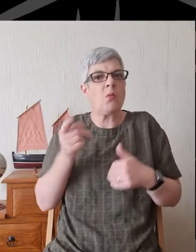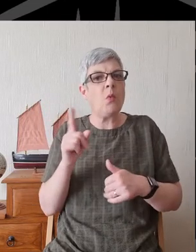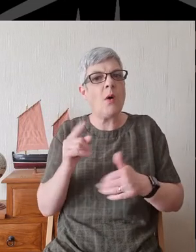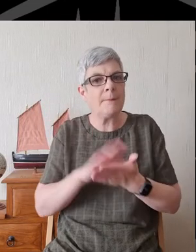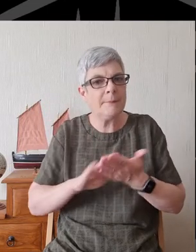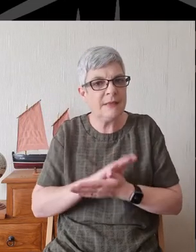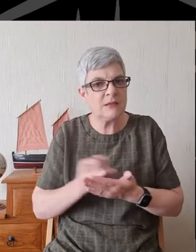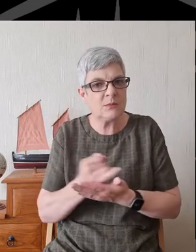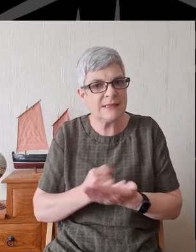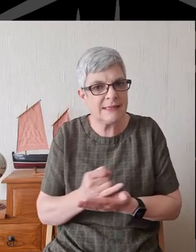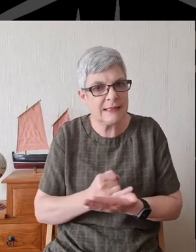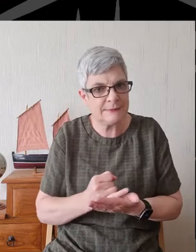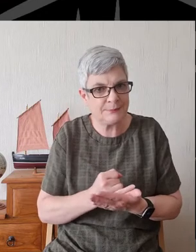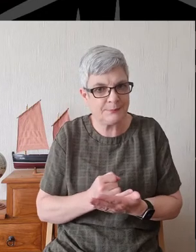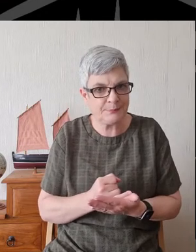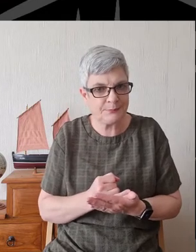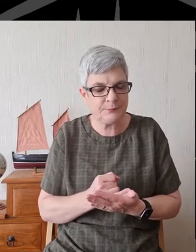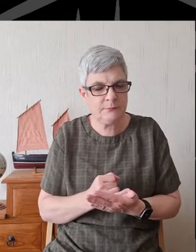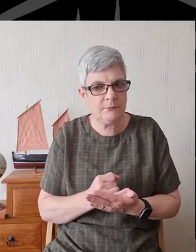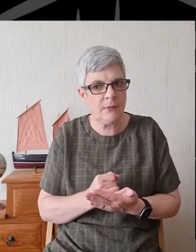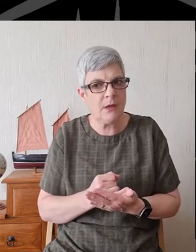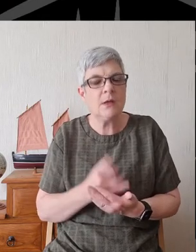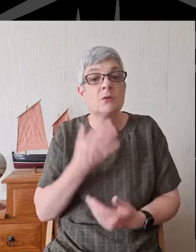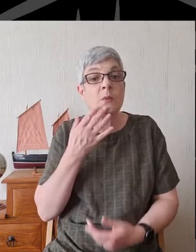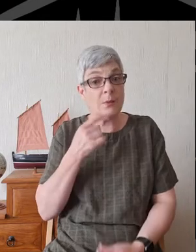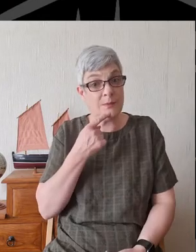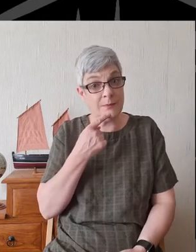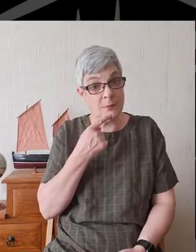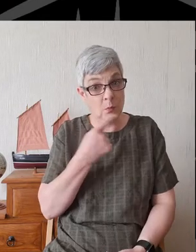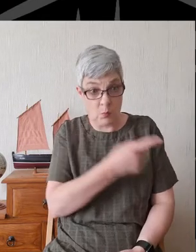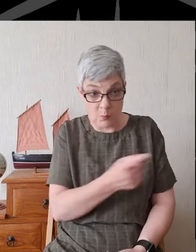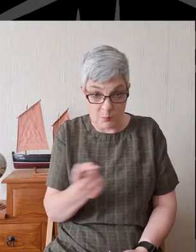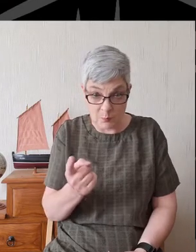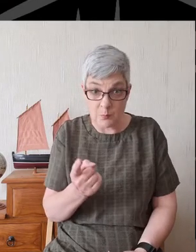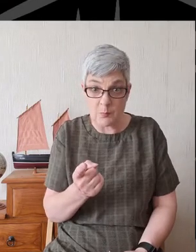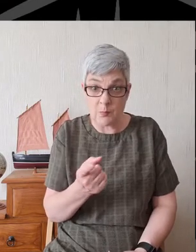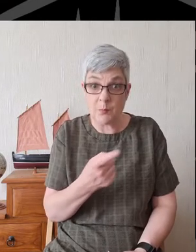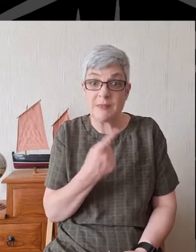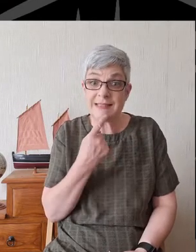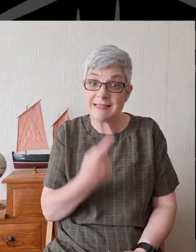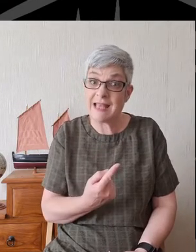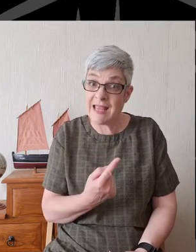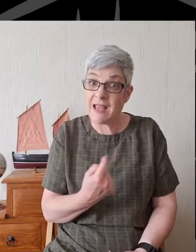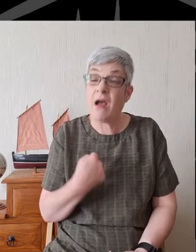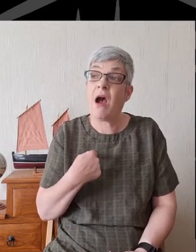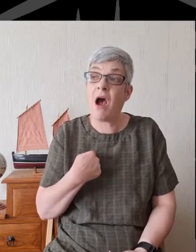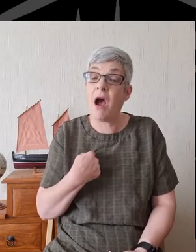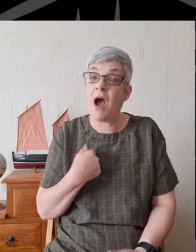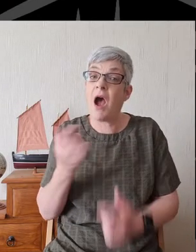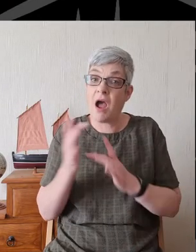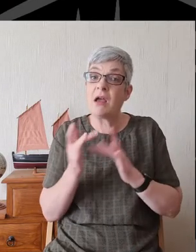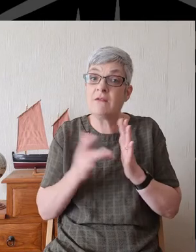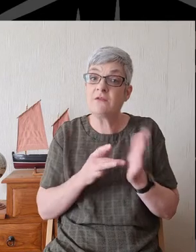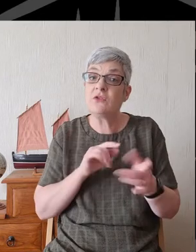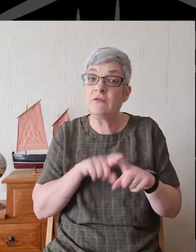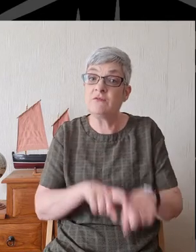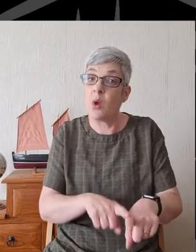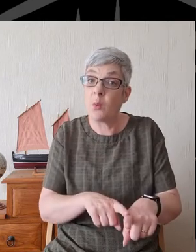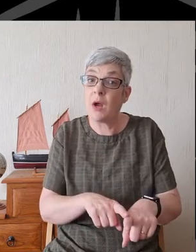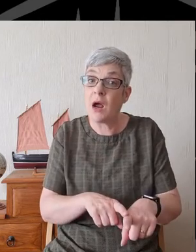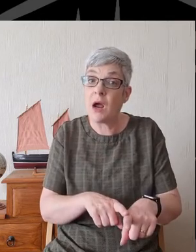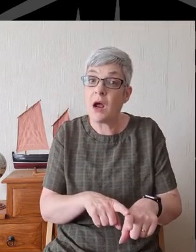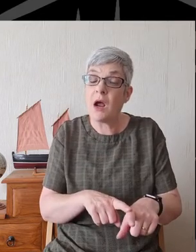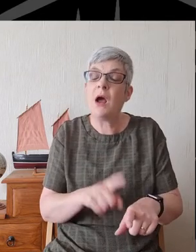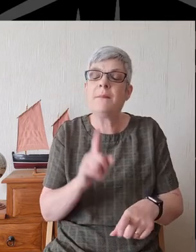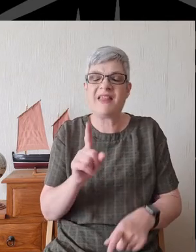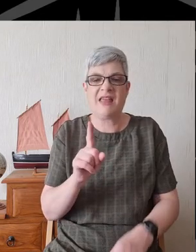But when we say that we're Jesus' followers but then live lives that are absorbed